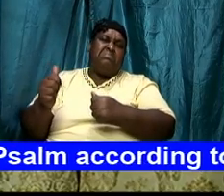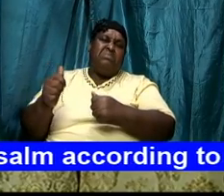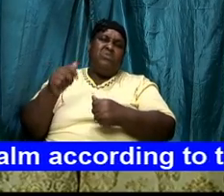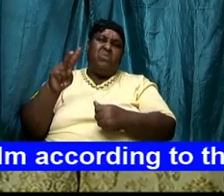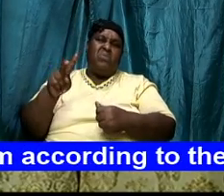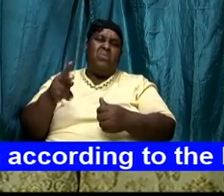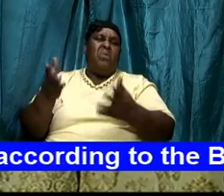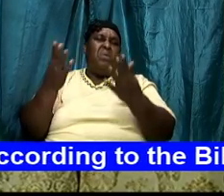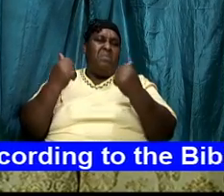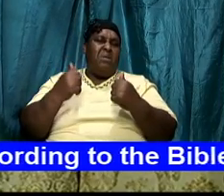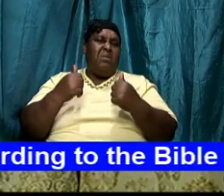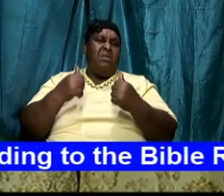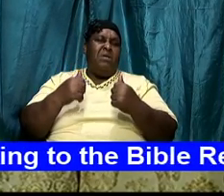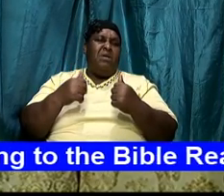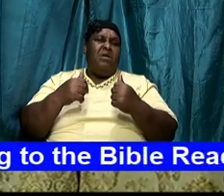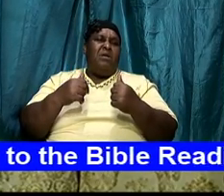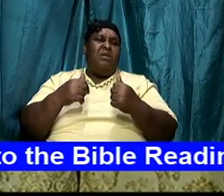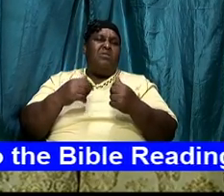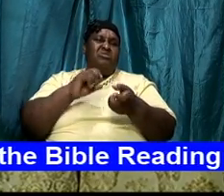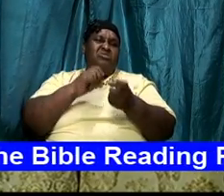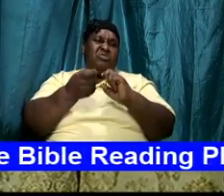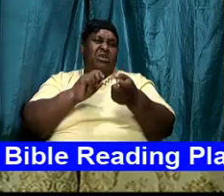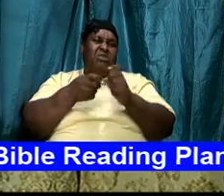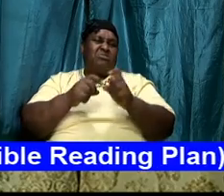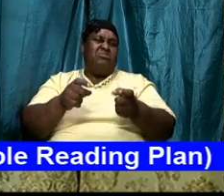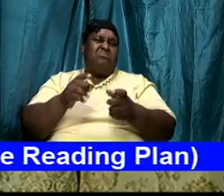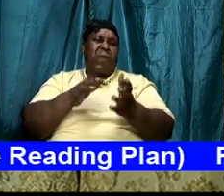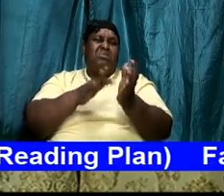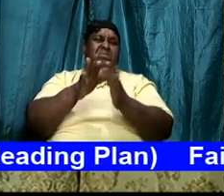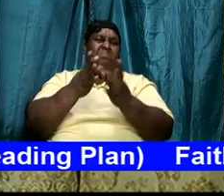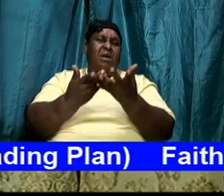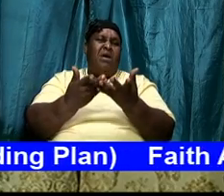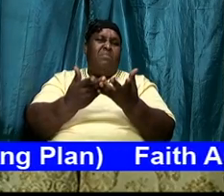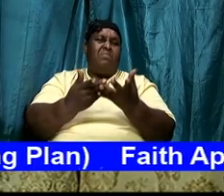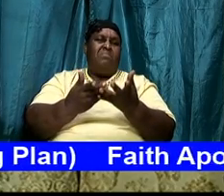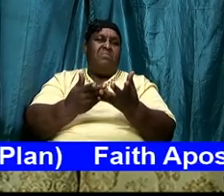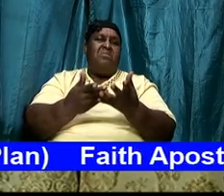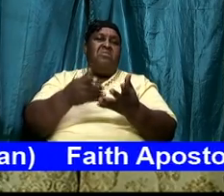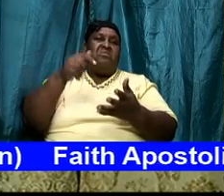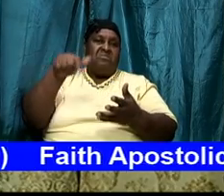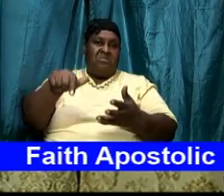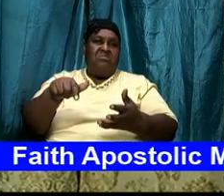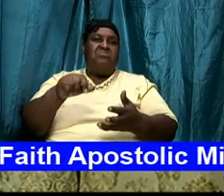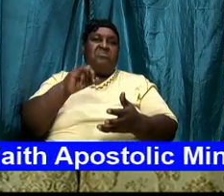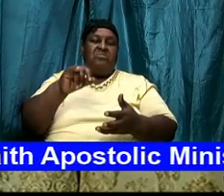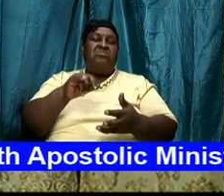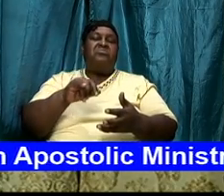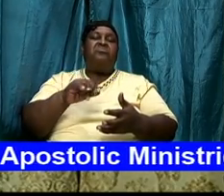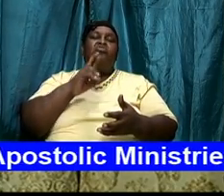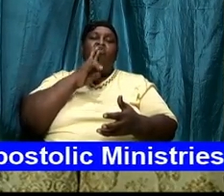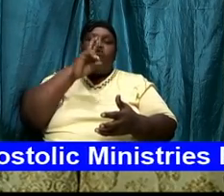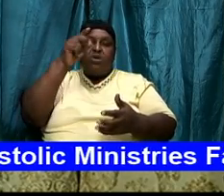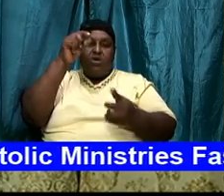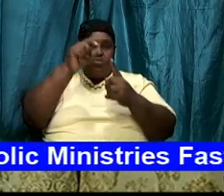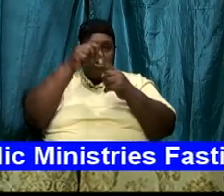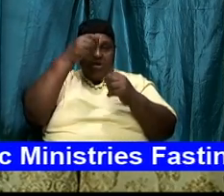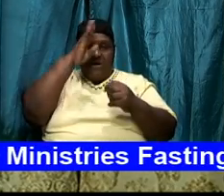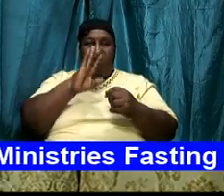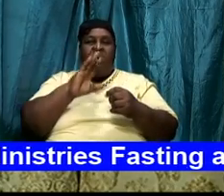that's not going to happen this is it and there is no changing to change again